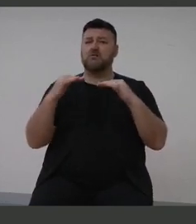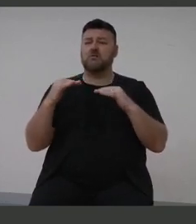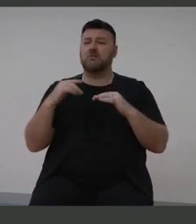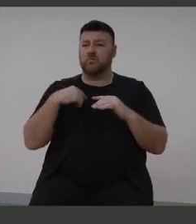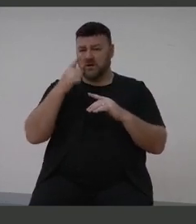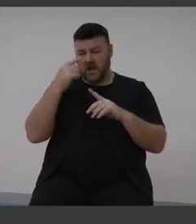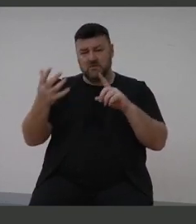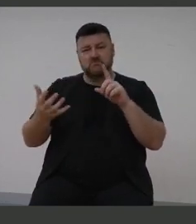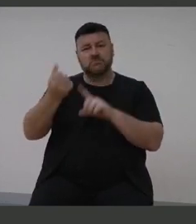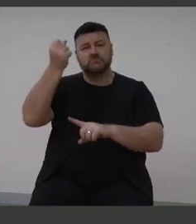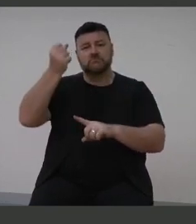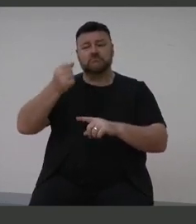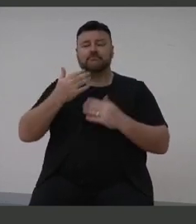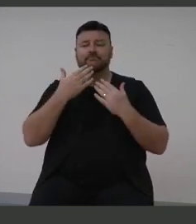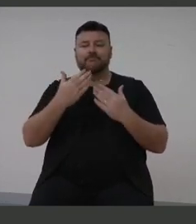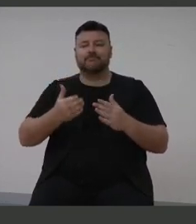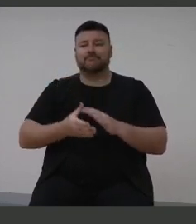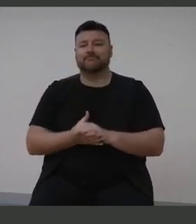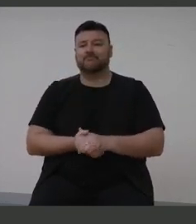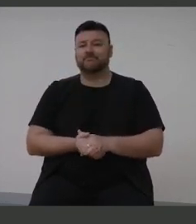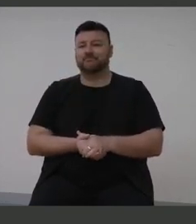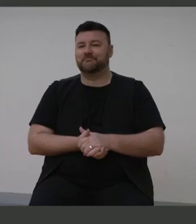outcome as quickly as possible. Thank you very much.